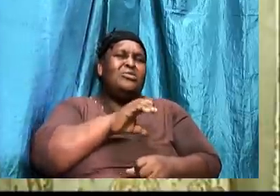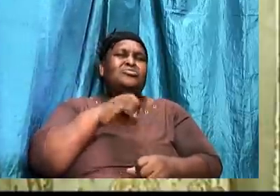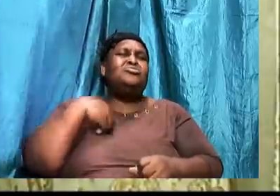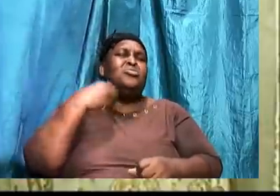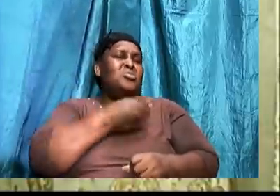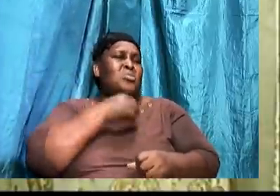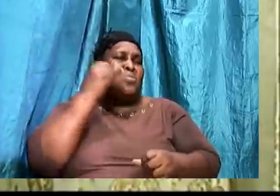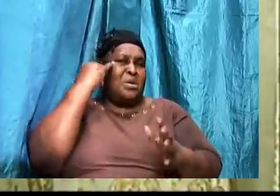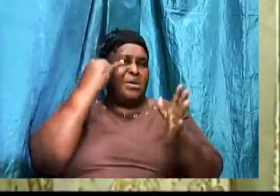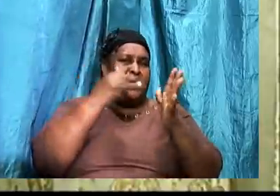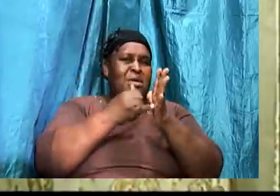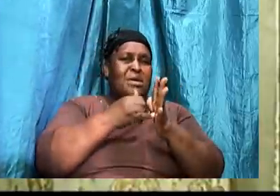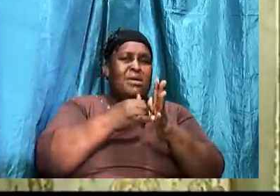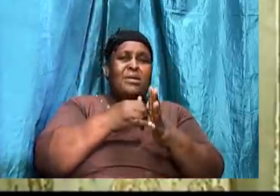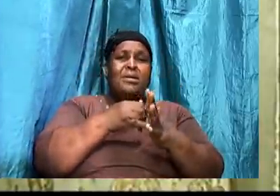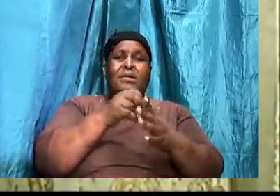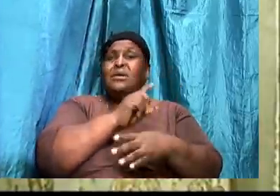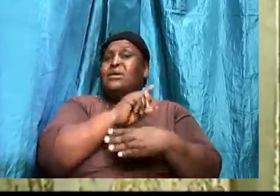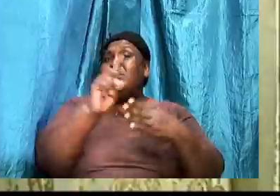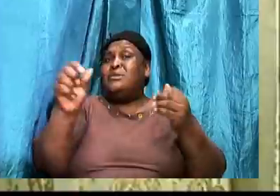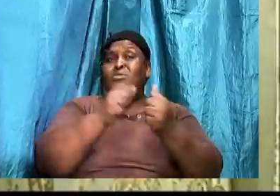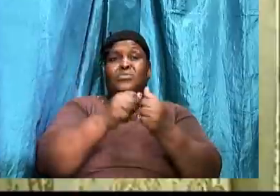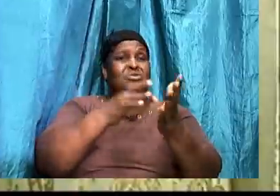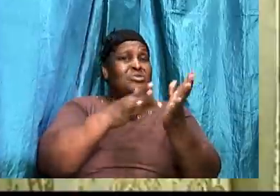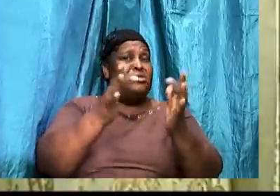And he knew who Jesus was.